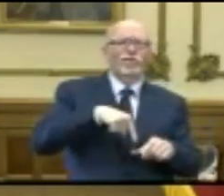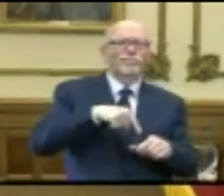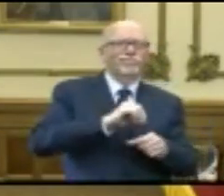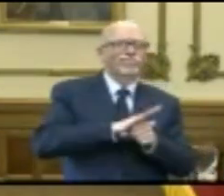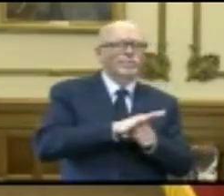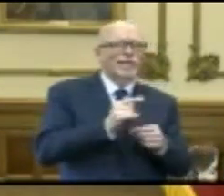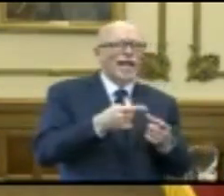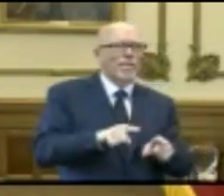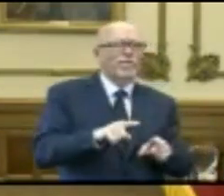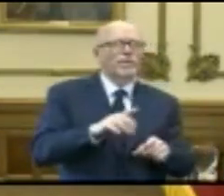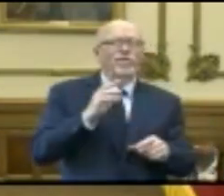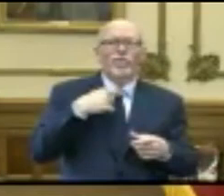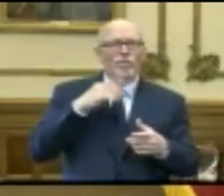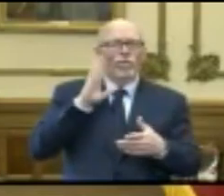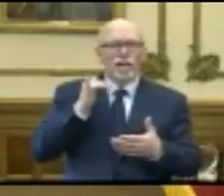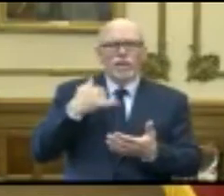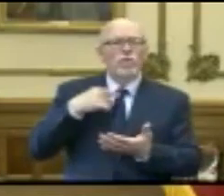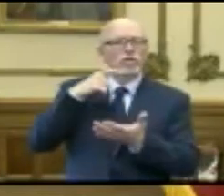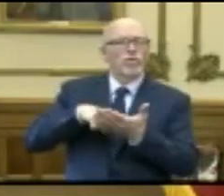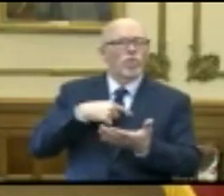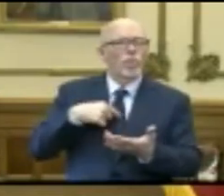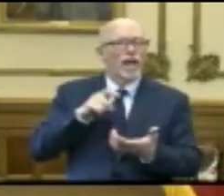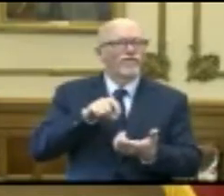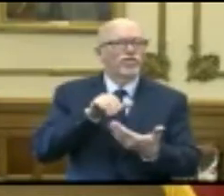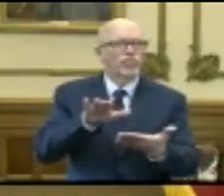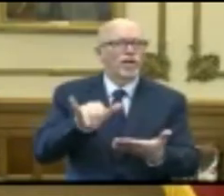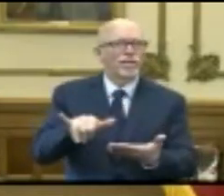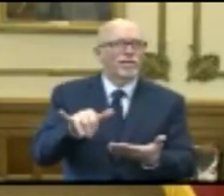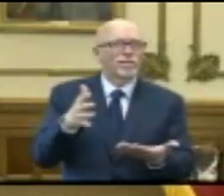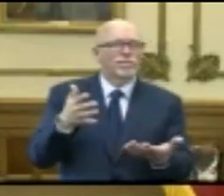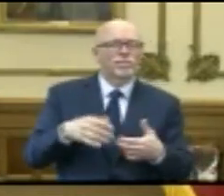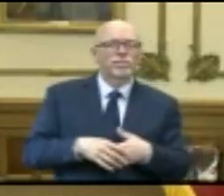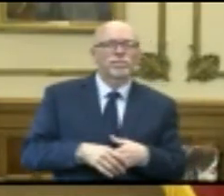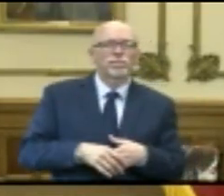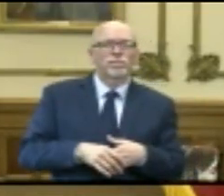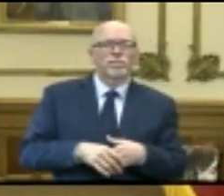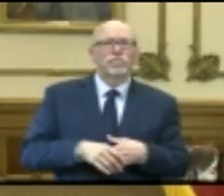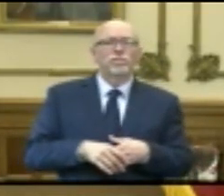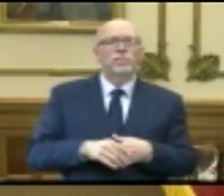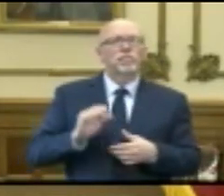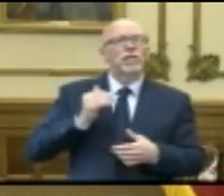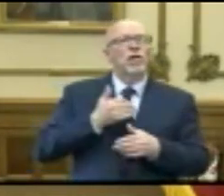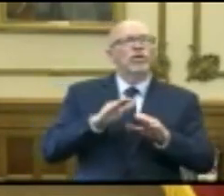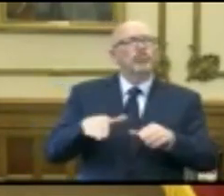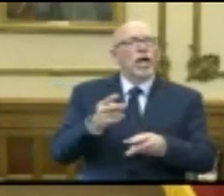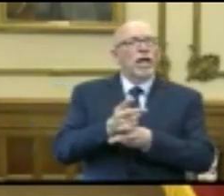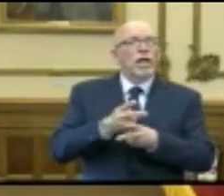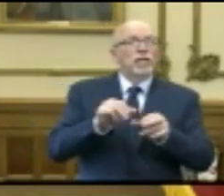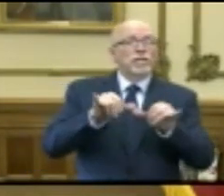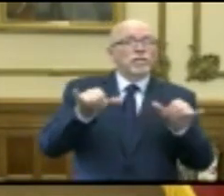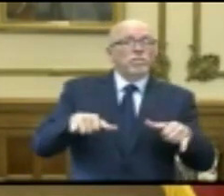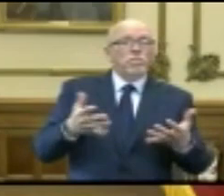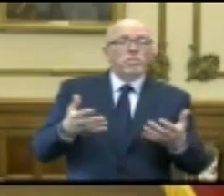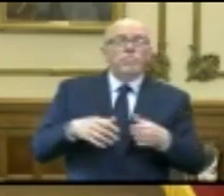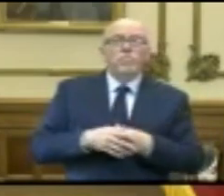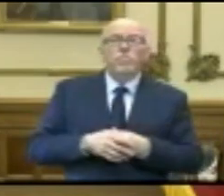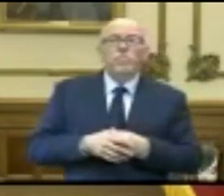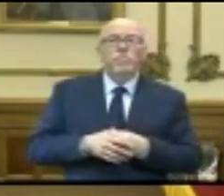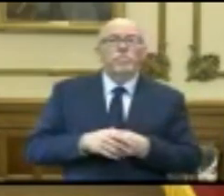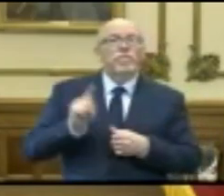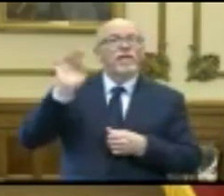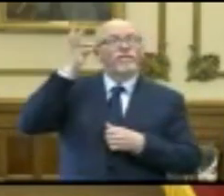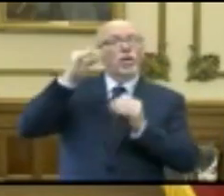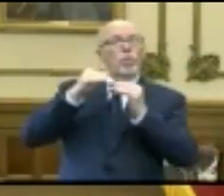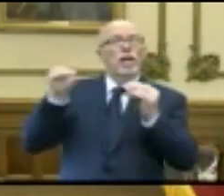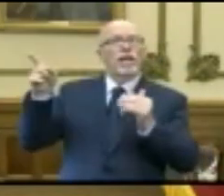been magnified. We'll need to address that as a country. Our child care system, we, at the federal